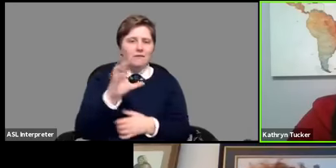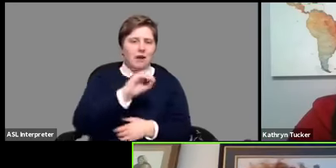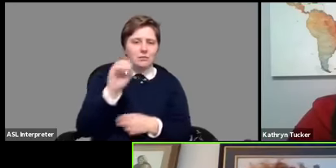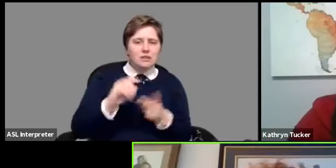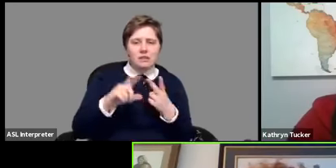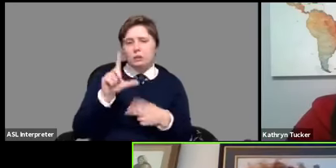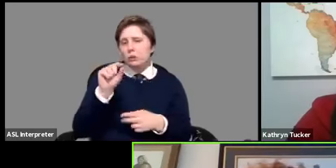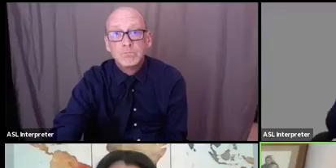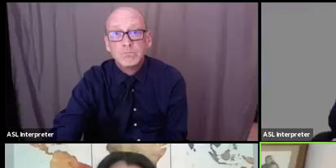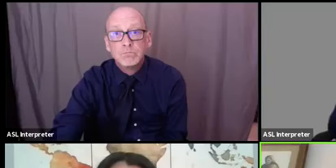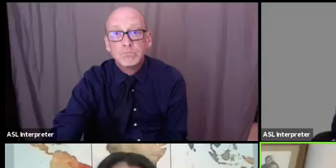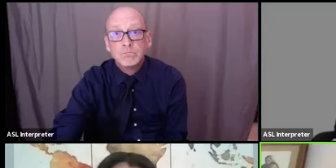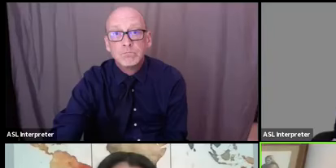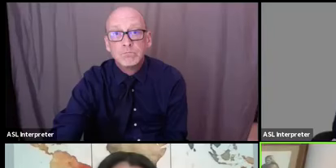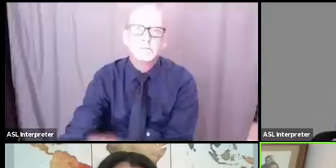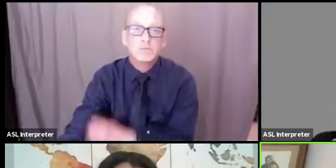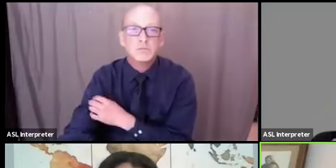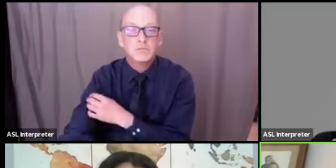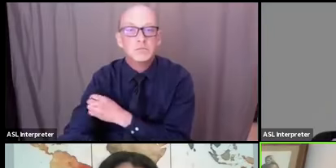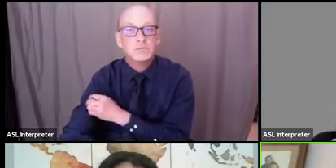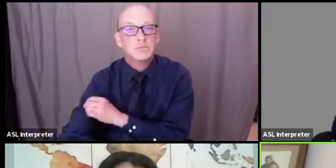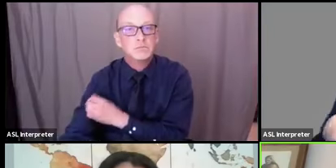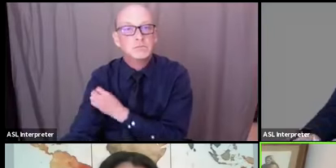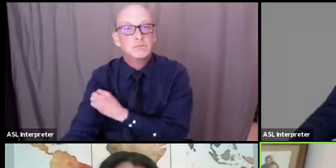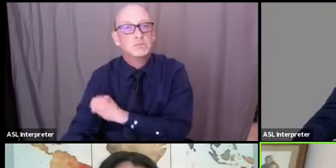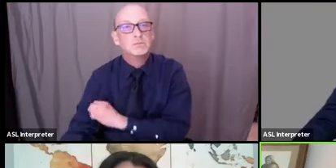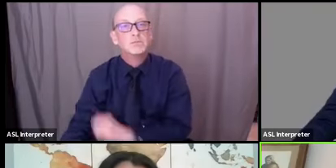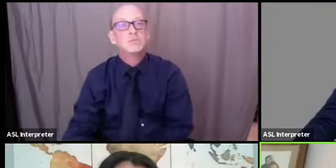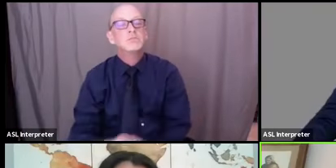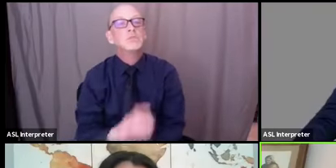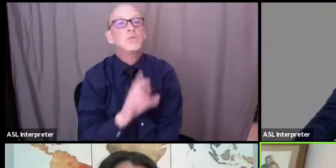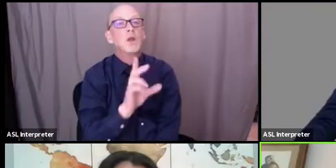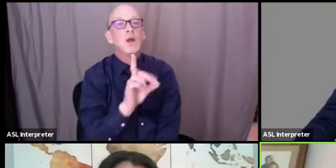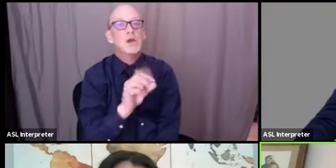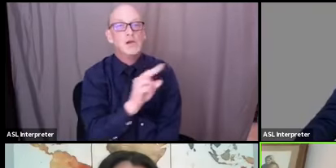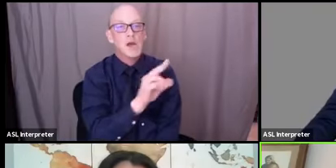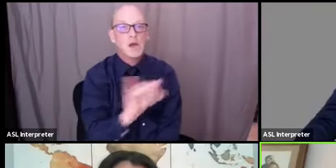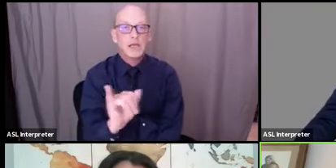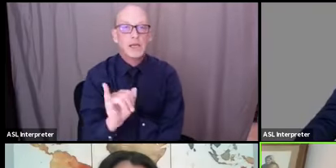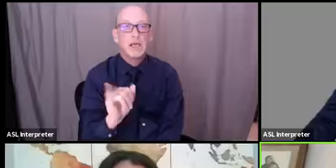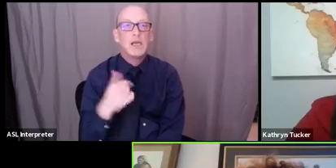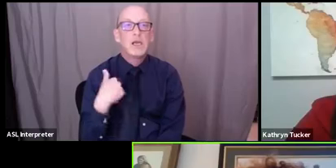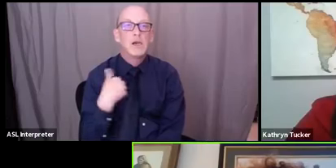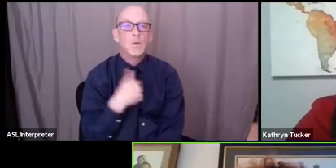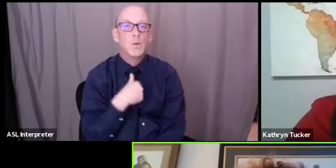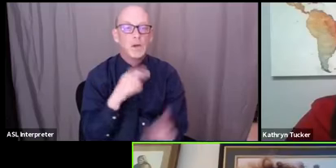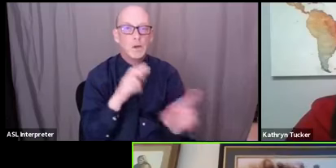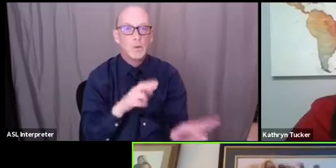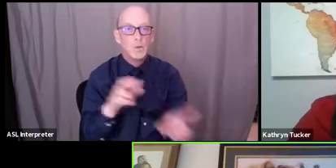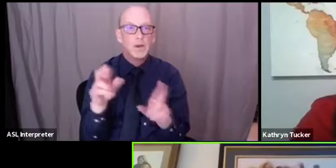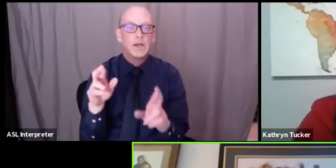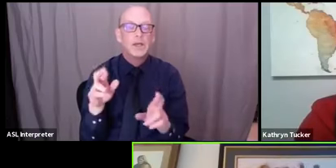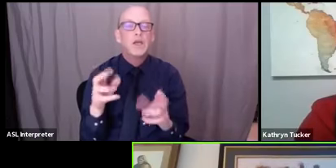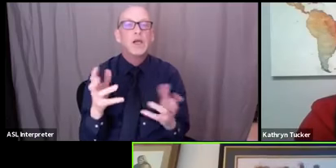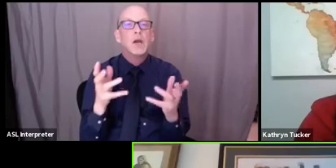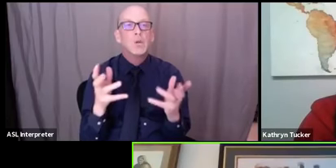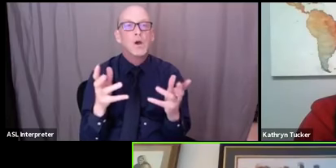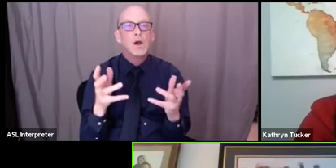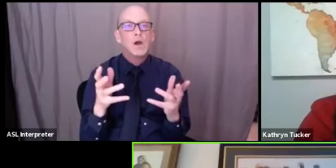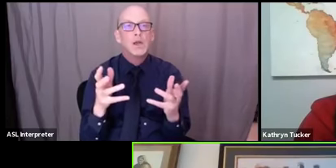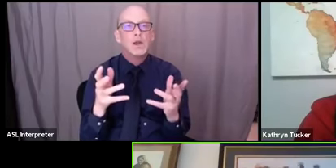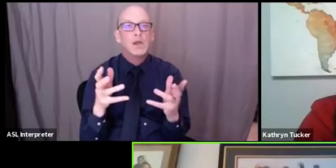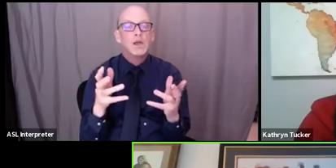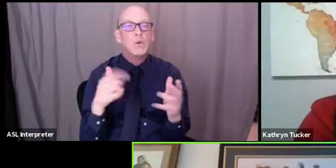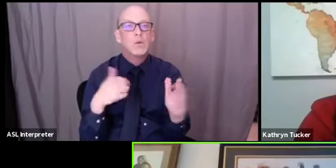20 yeah make those calls so as we are about to um i want as as we're about to